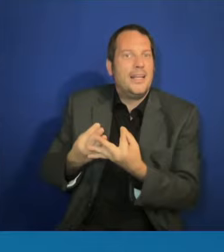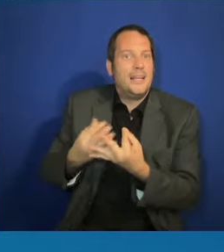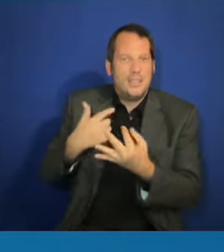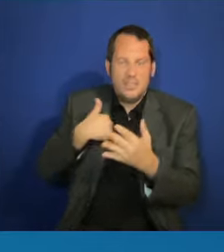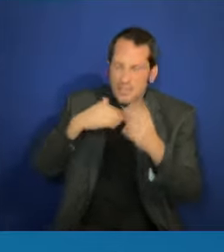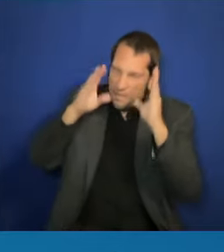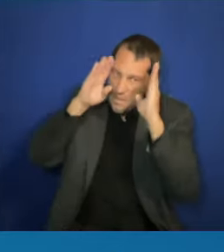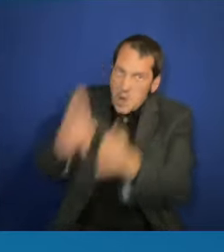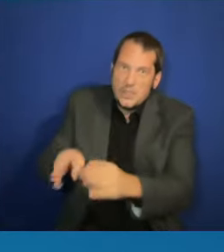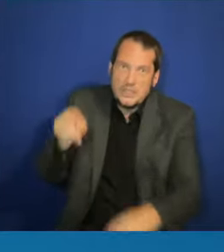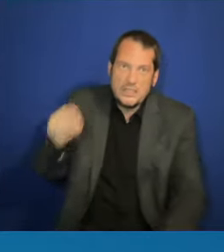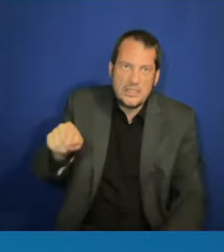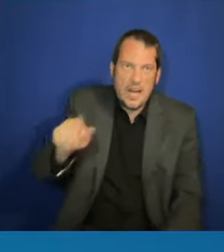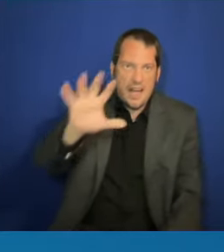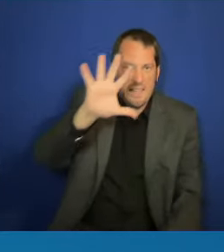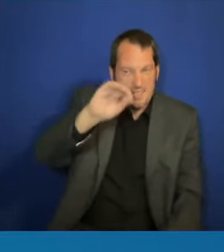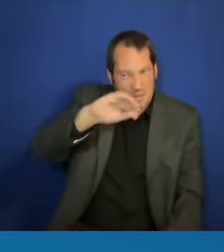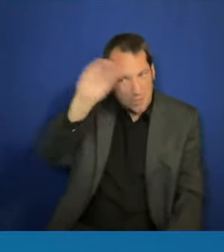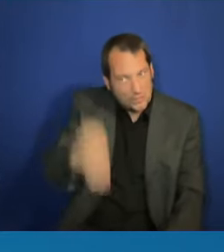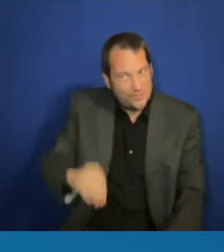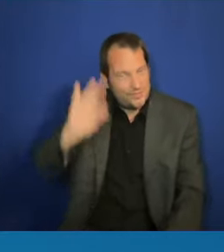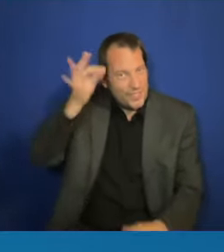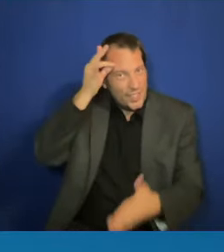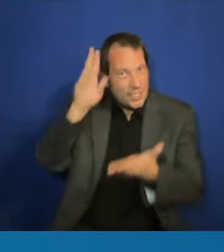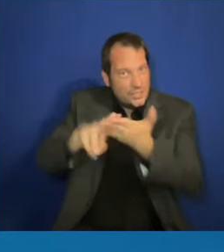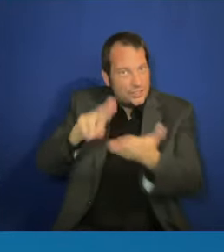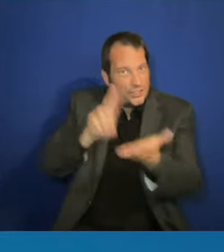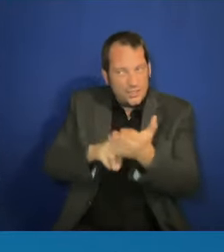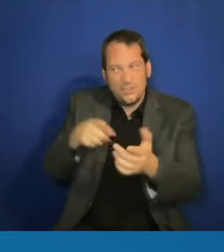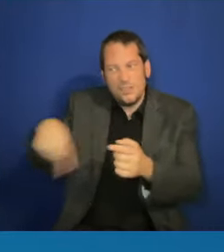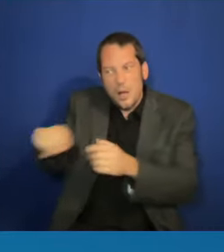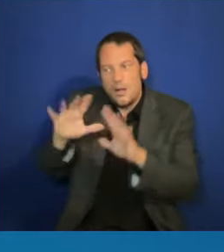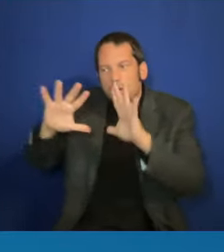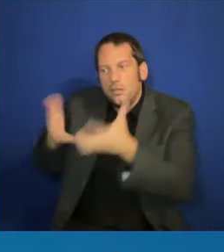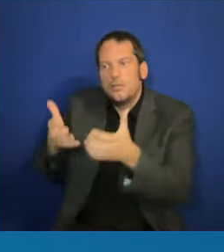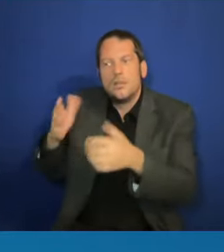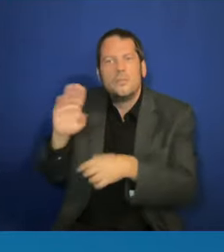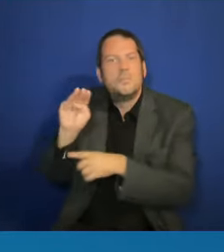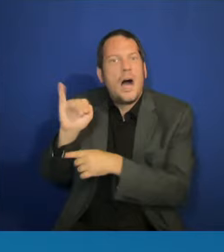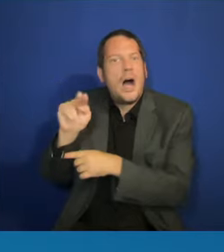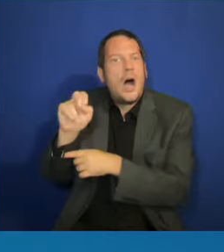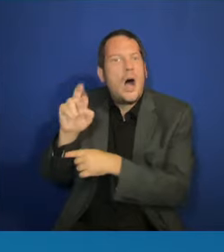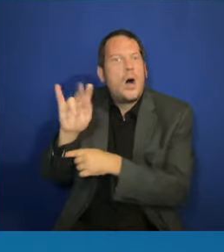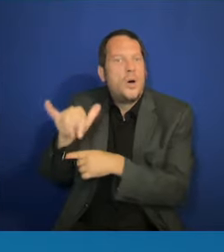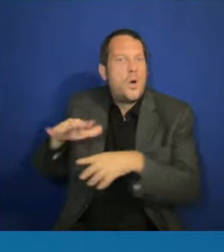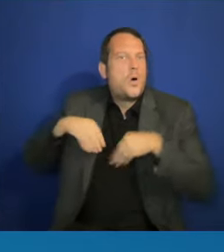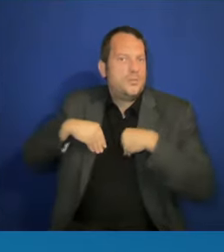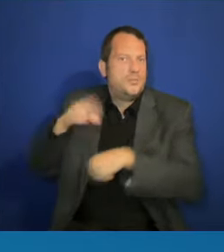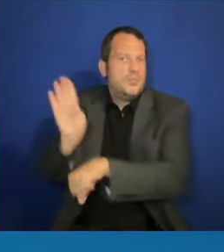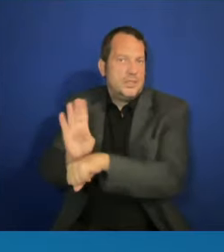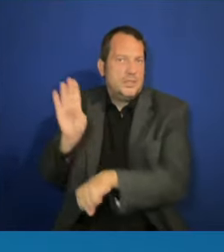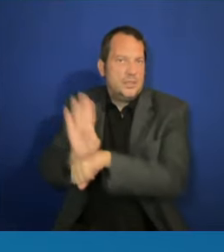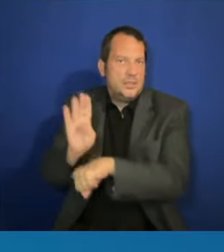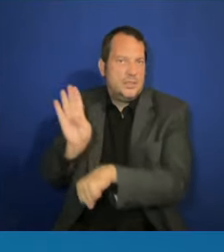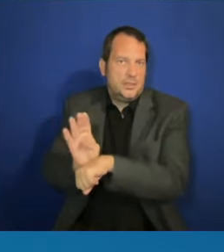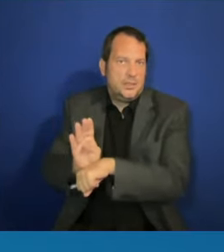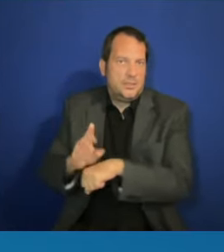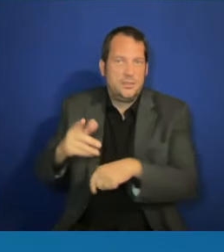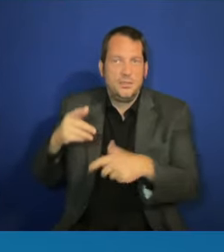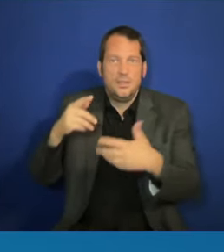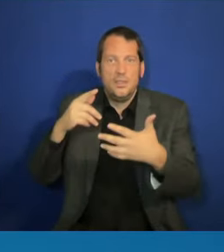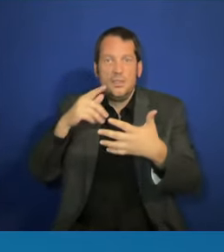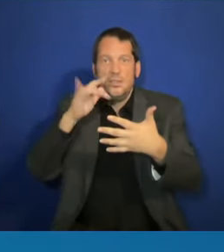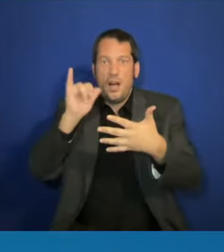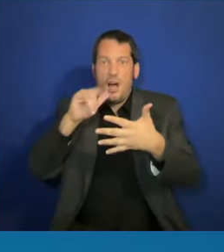understanding that because of the other accomplishments we've achieved through things like the Inflation Reduction Act and the Bipartisan Infrastructure